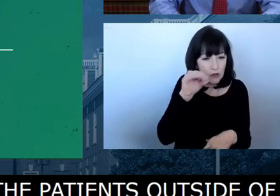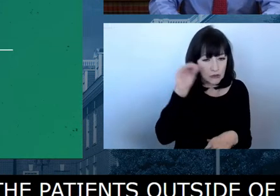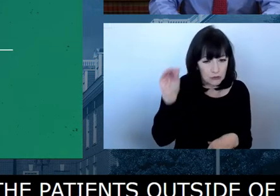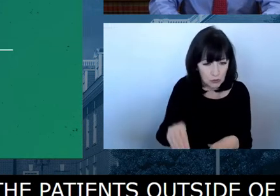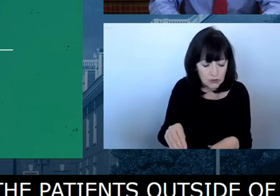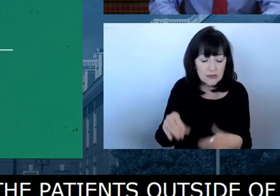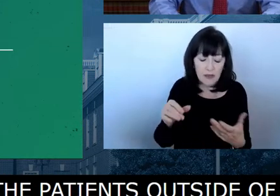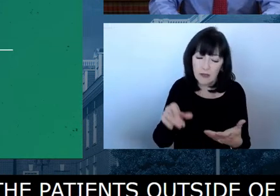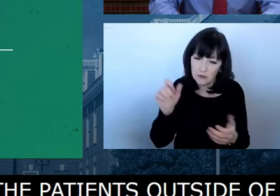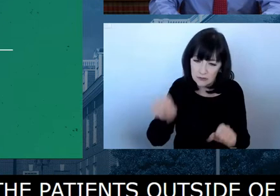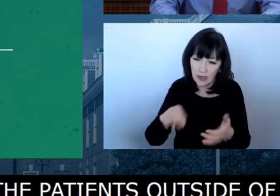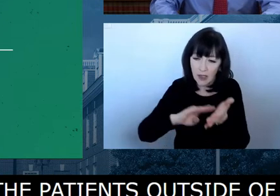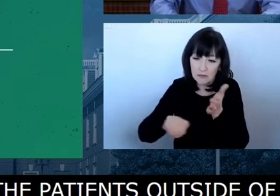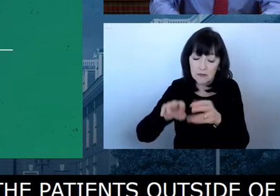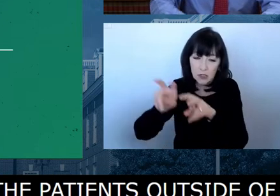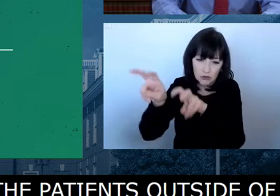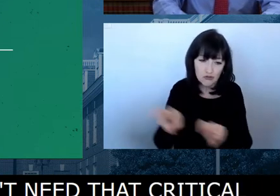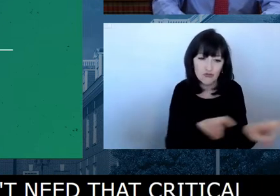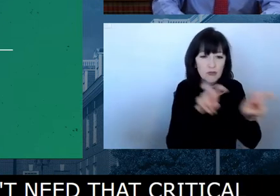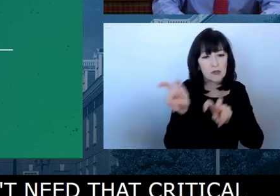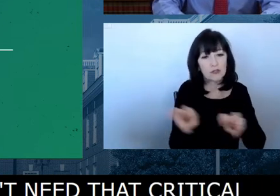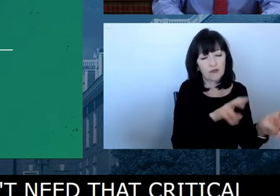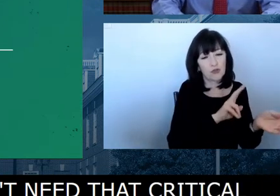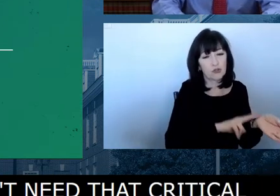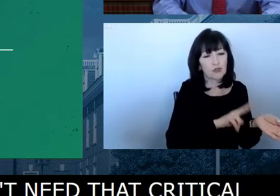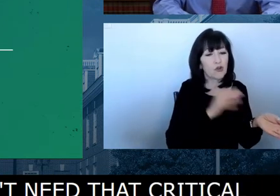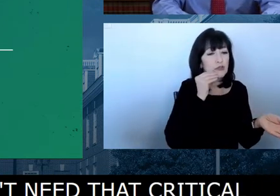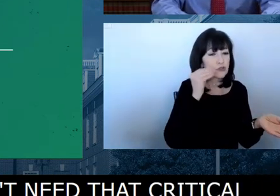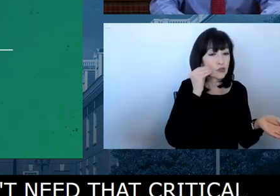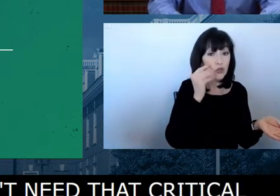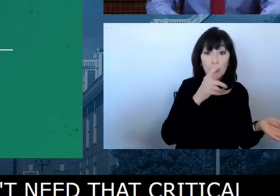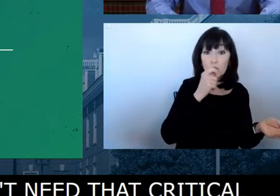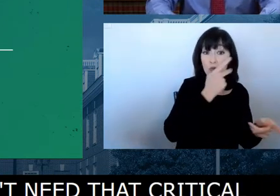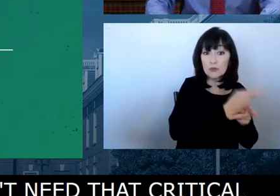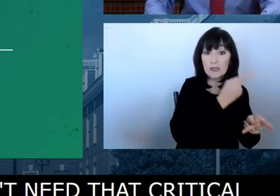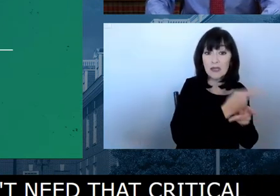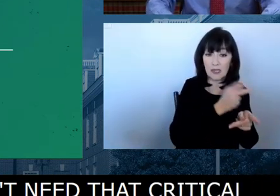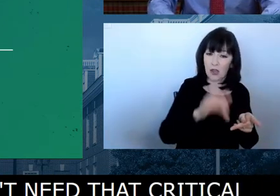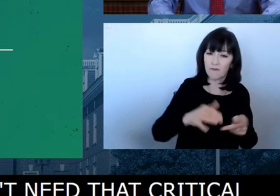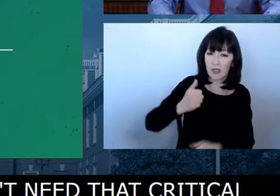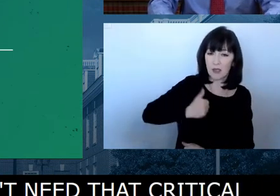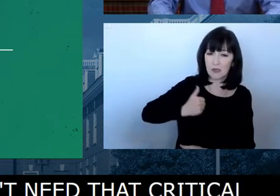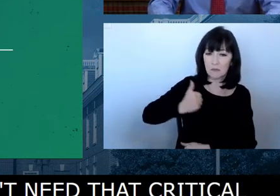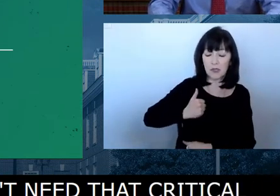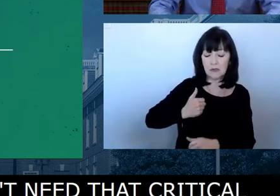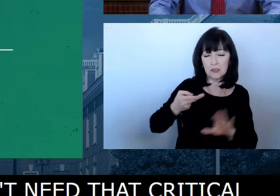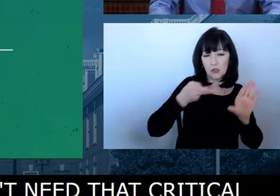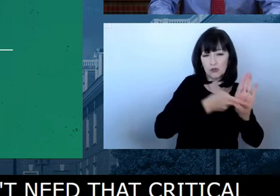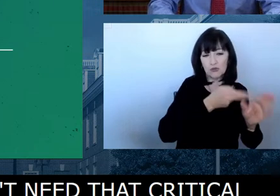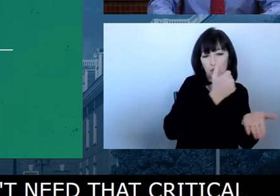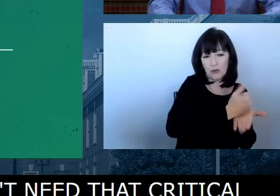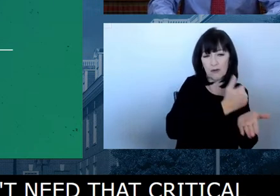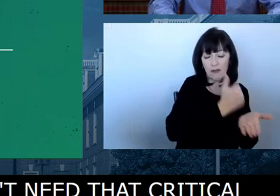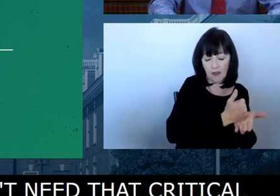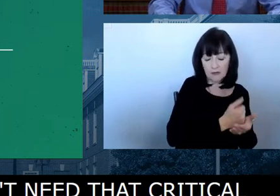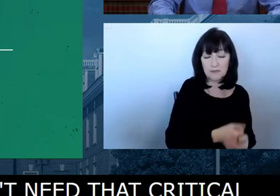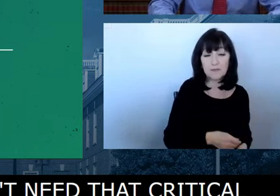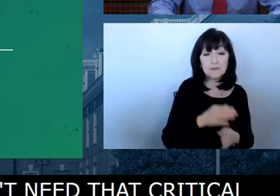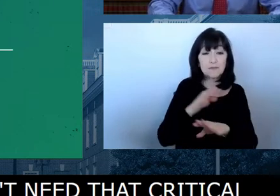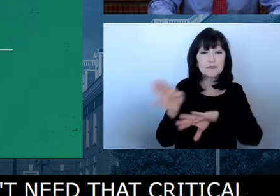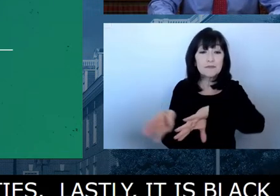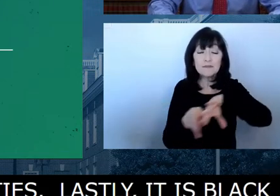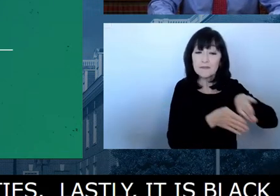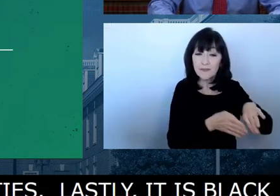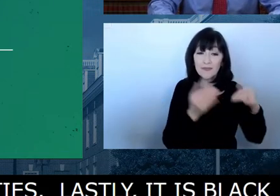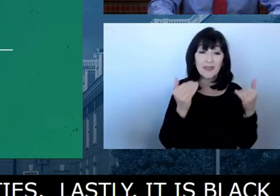Month. I do want to mention a forum that we're having sponsored by the Delaware Heritage Commission and its co-chair, Dr.